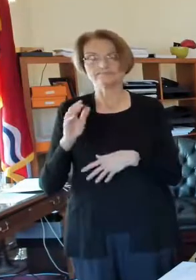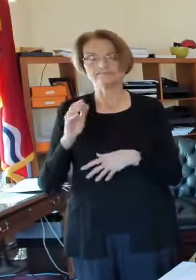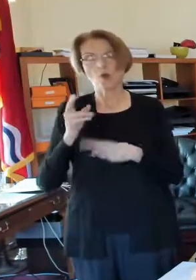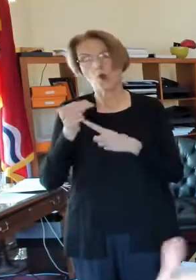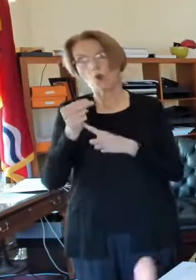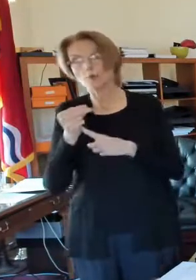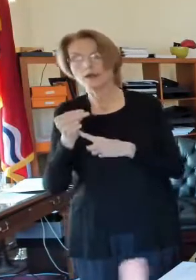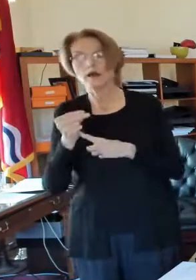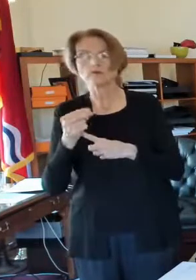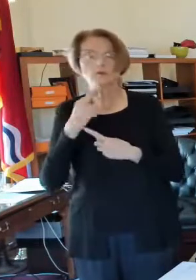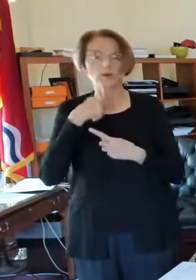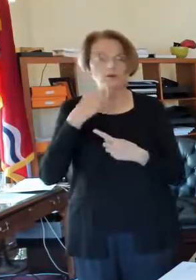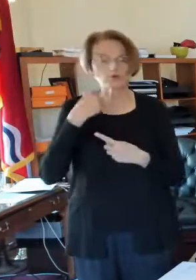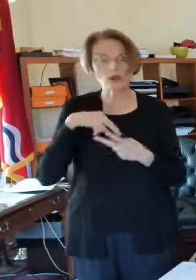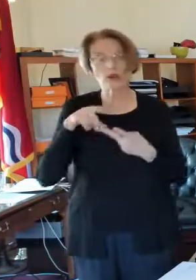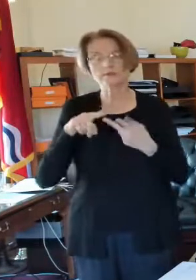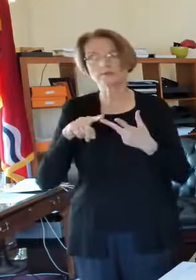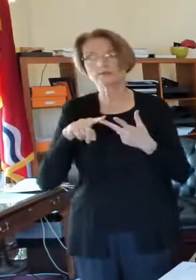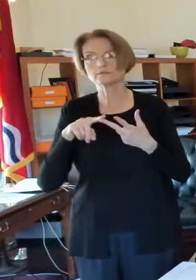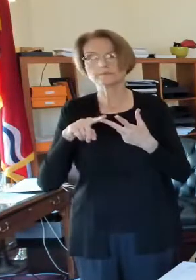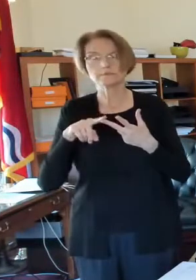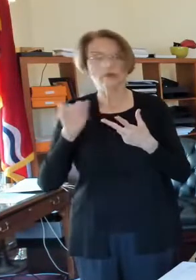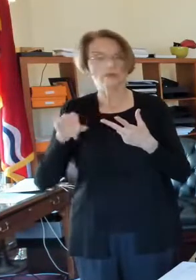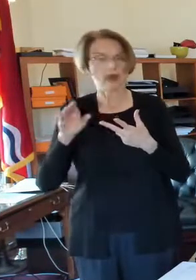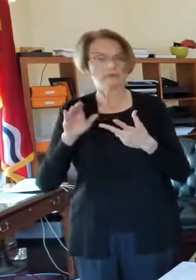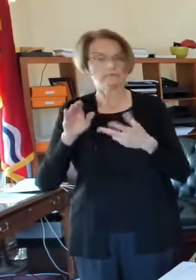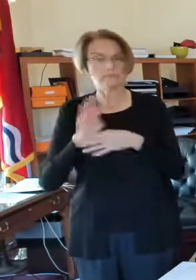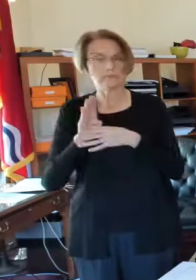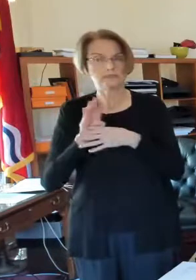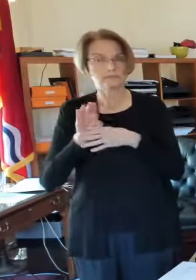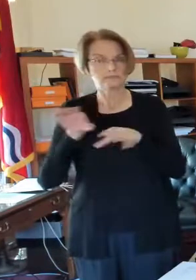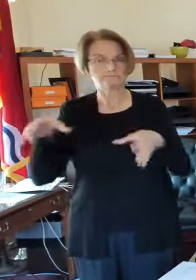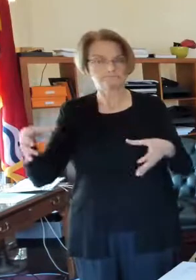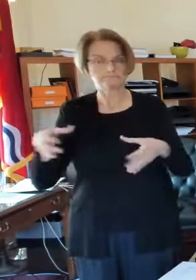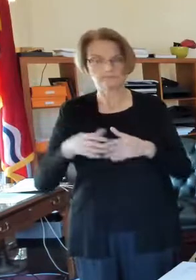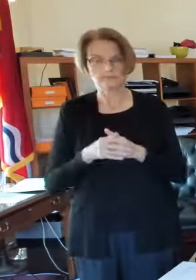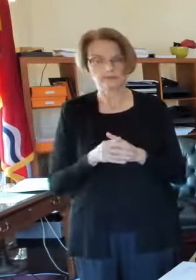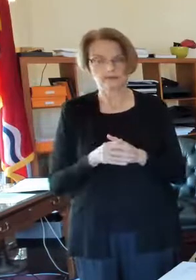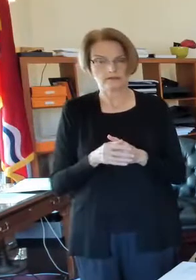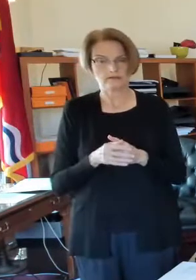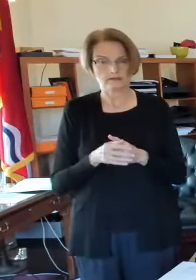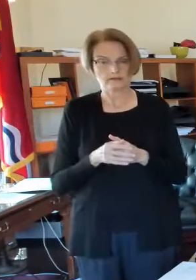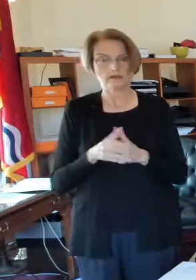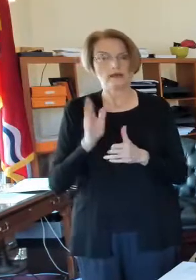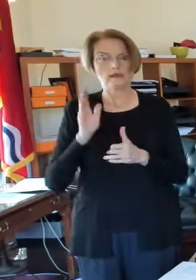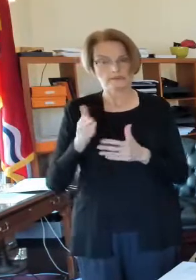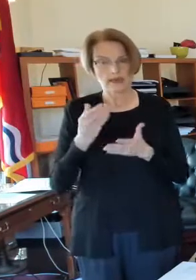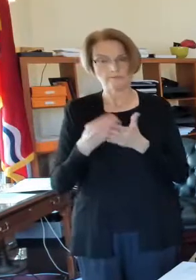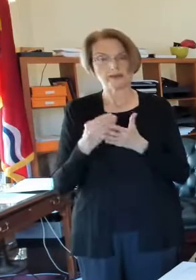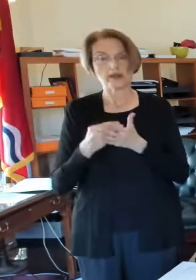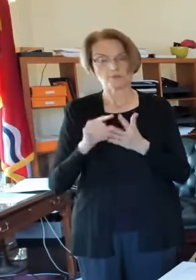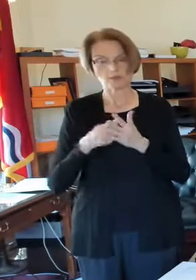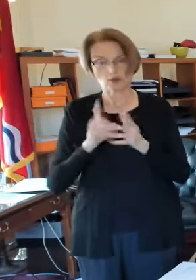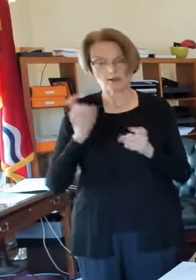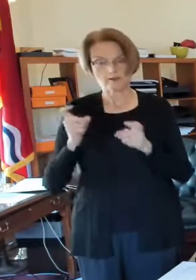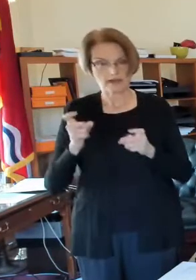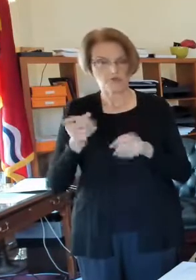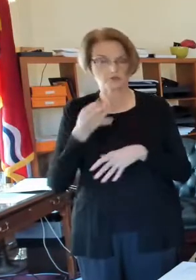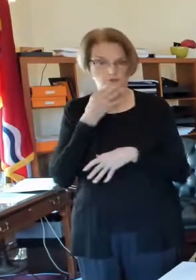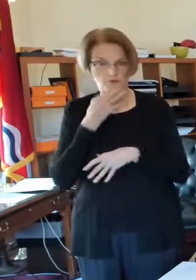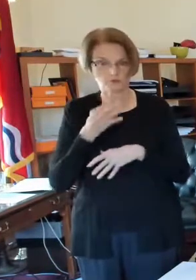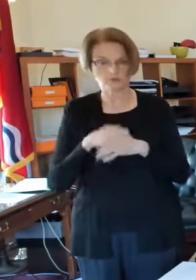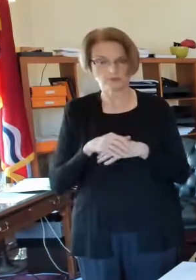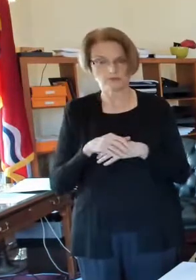hotels, restaurants, industry. So we'll be rolling that out soon. We had to wait to see if the Board of